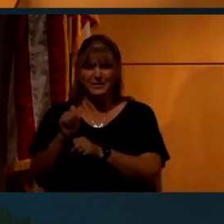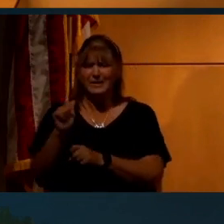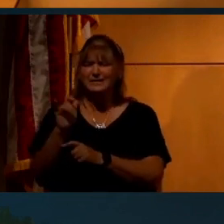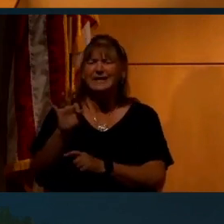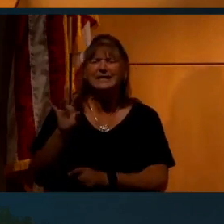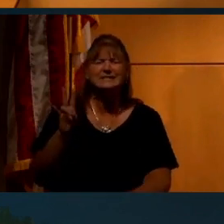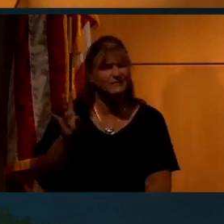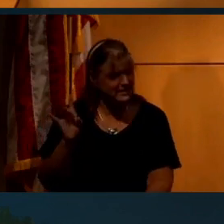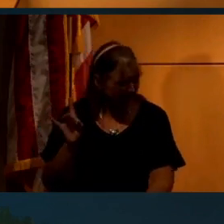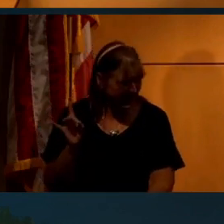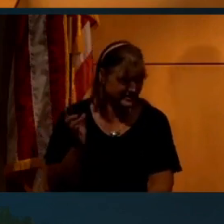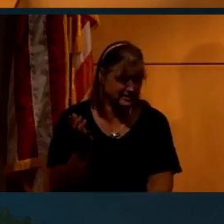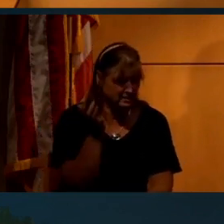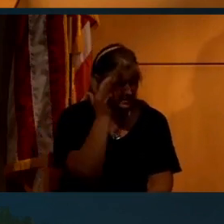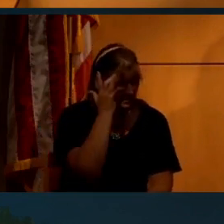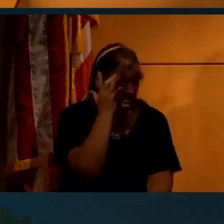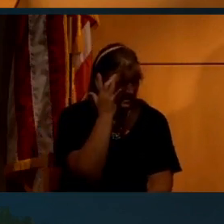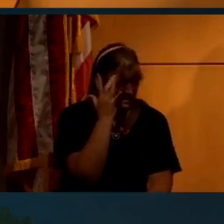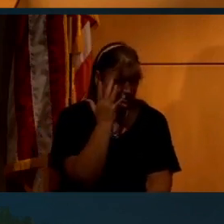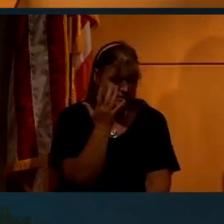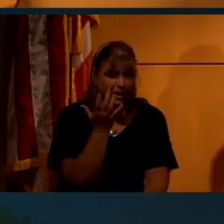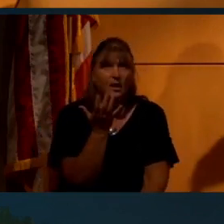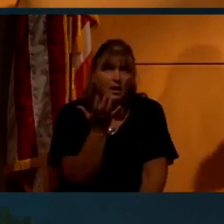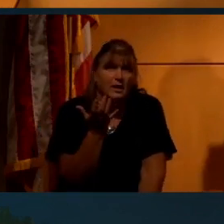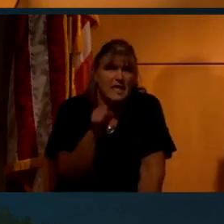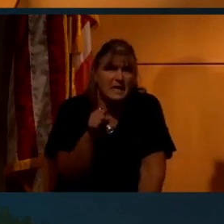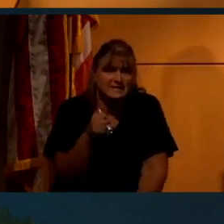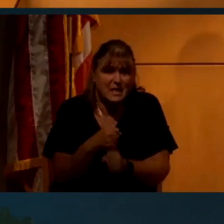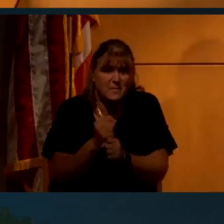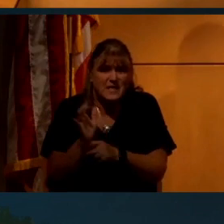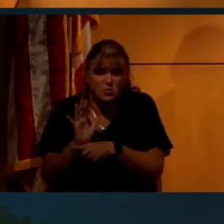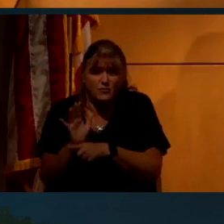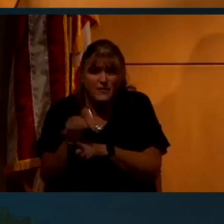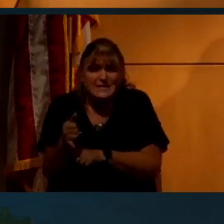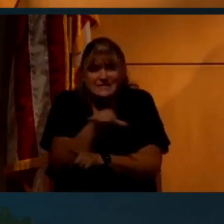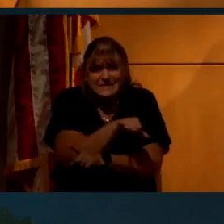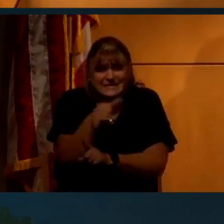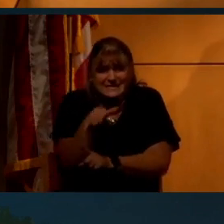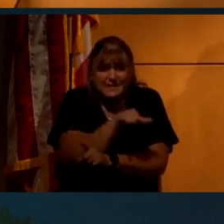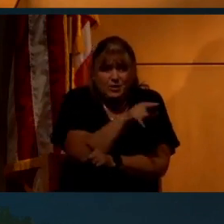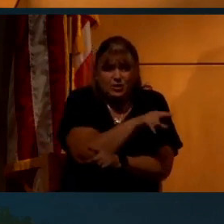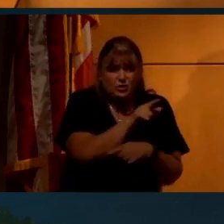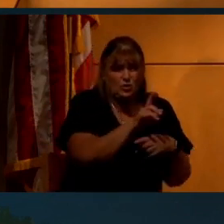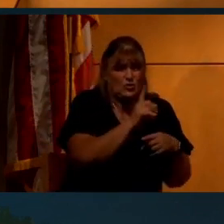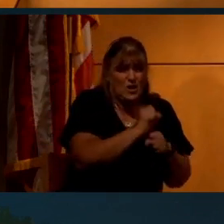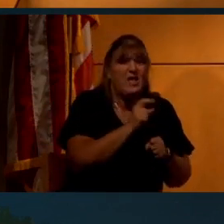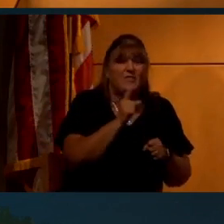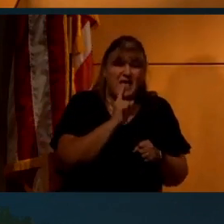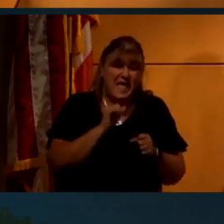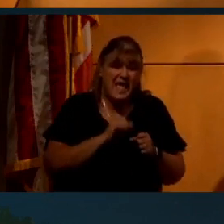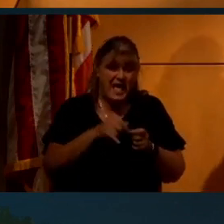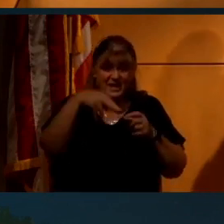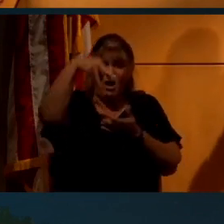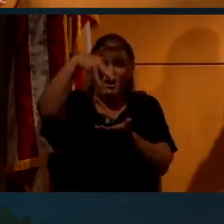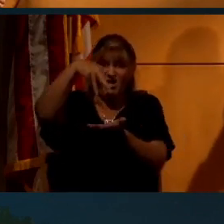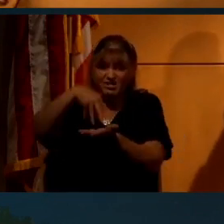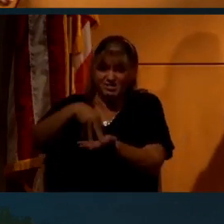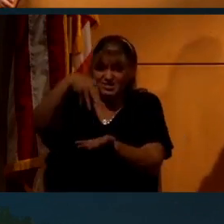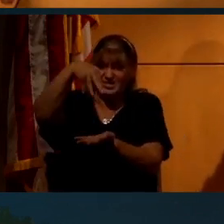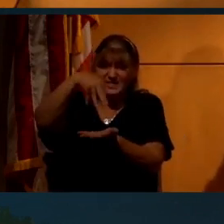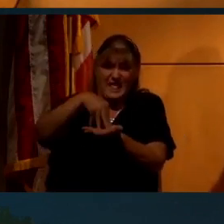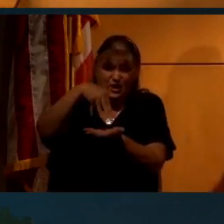1978. Okay, yes, they made the movie similar to the Apollo. They even used a lunar lander. Look at that.